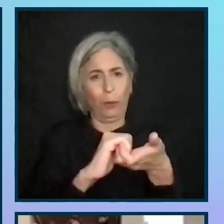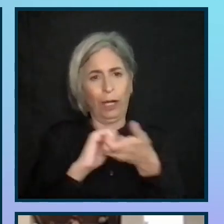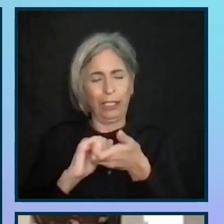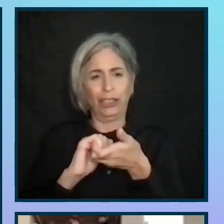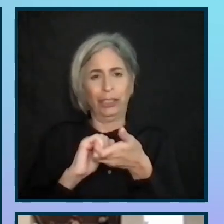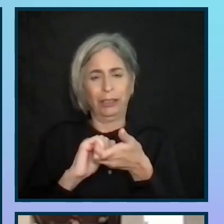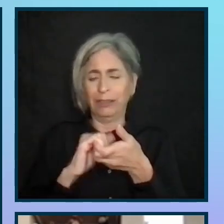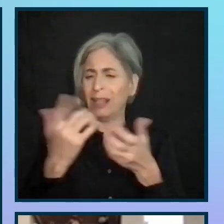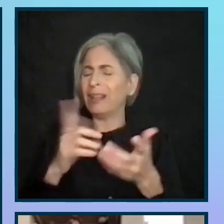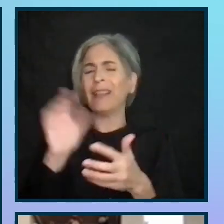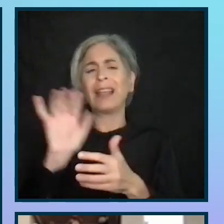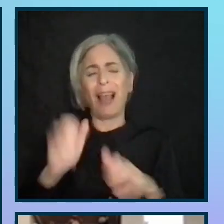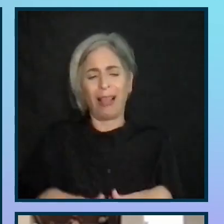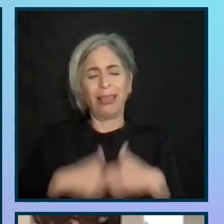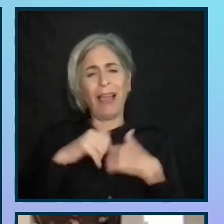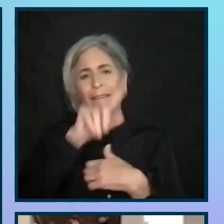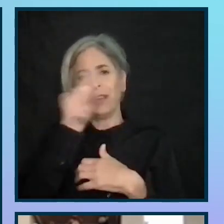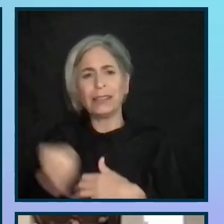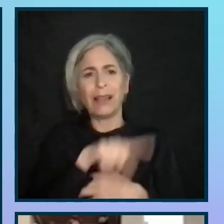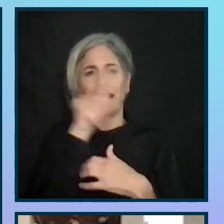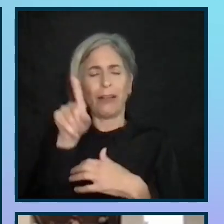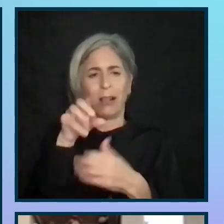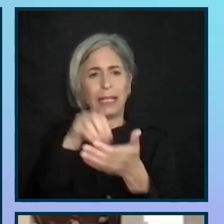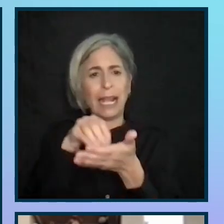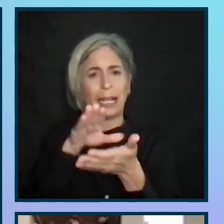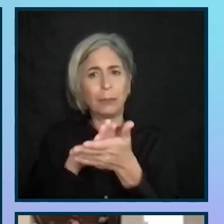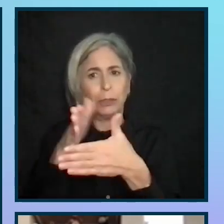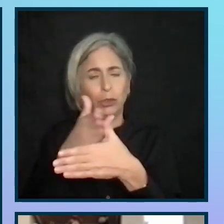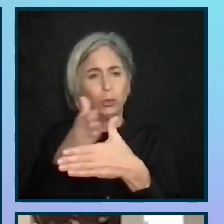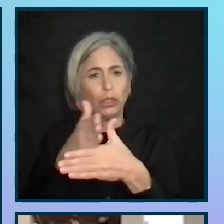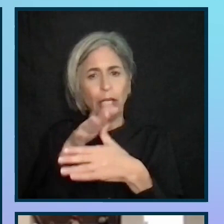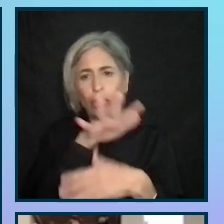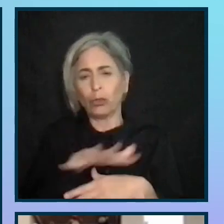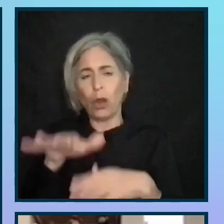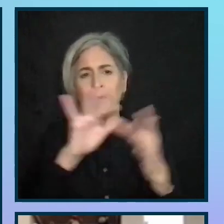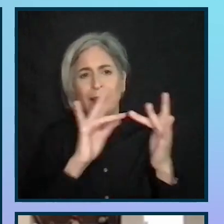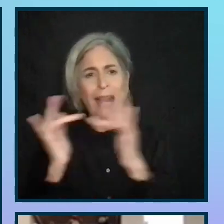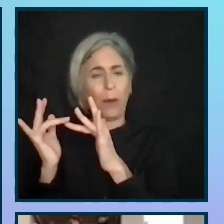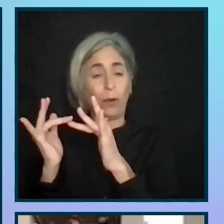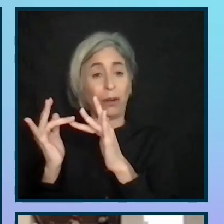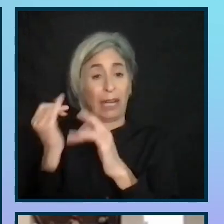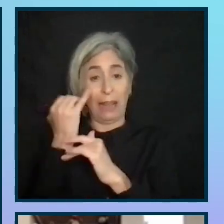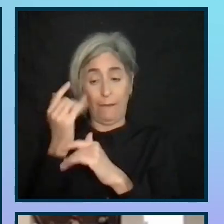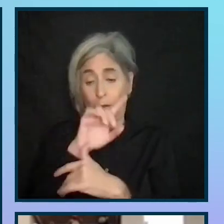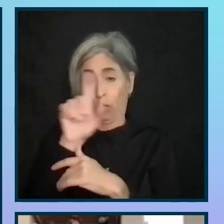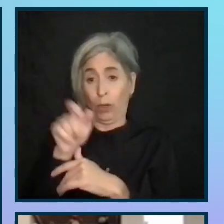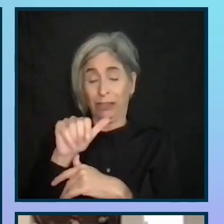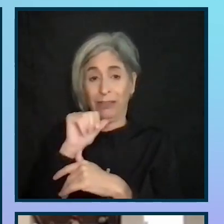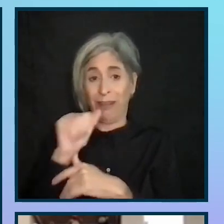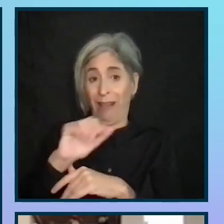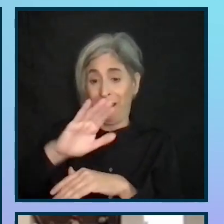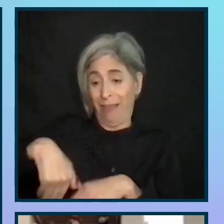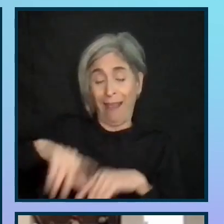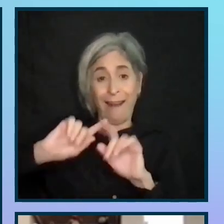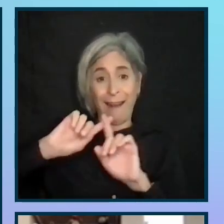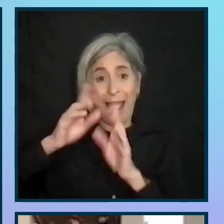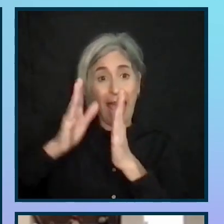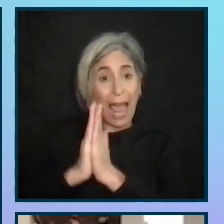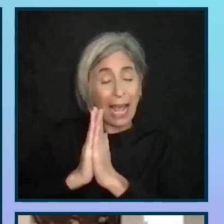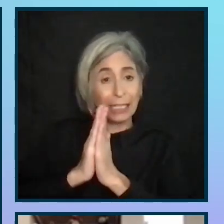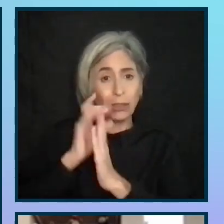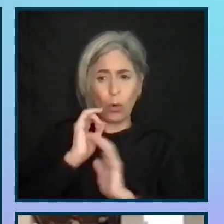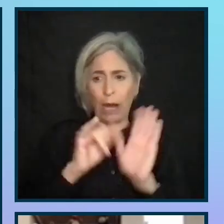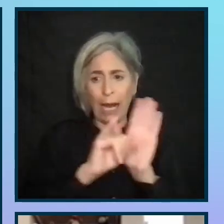life cycle, documents can be shared across the network. That way, any question that hasn't been asked, or need that hasn't been